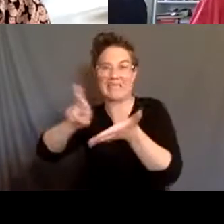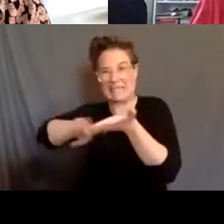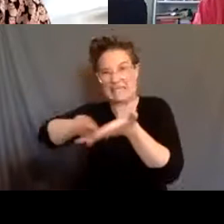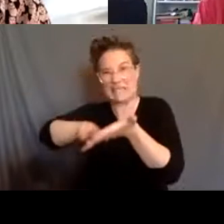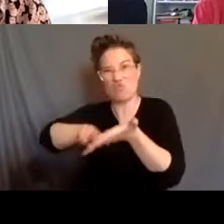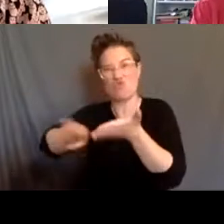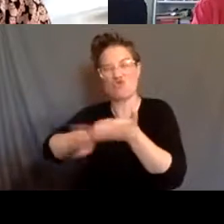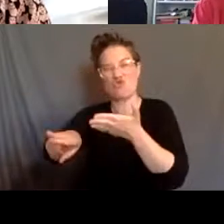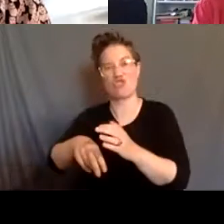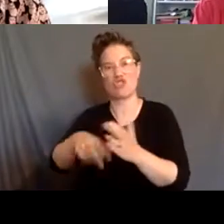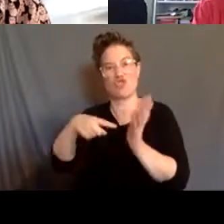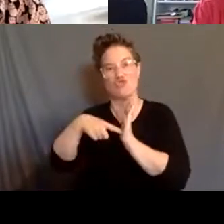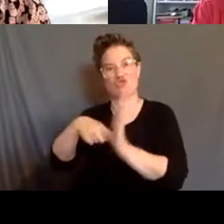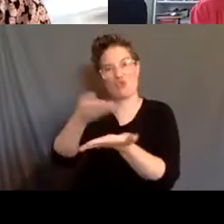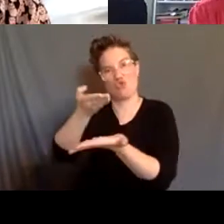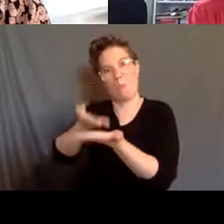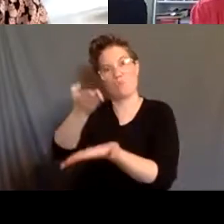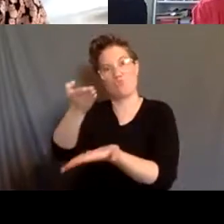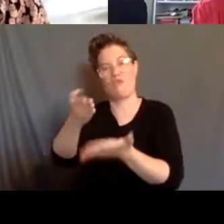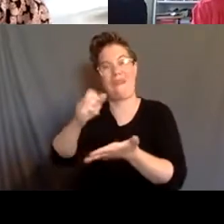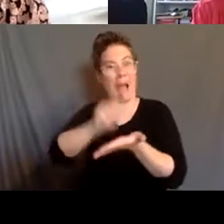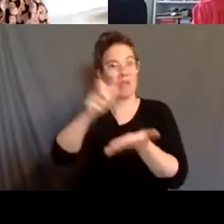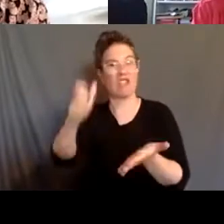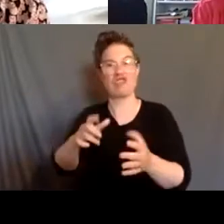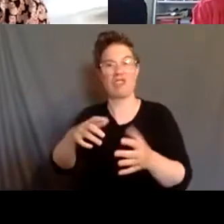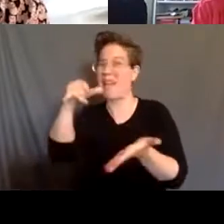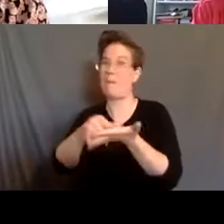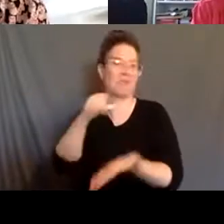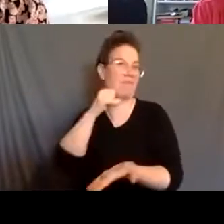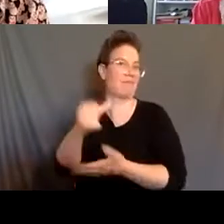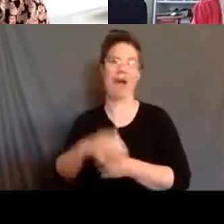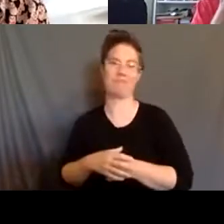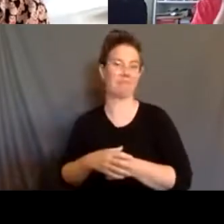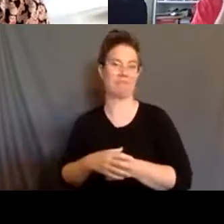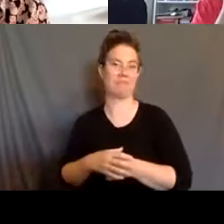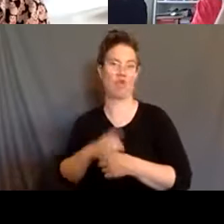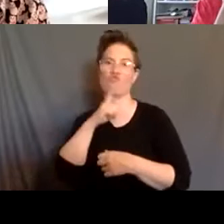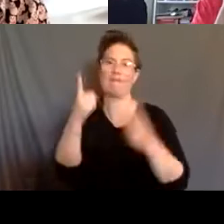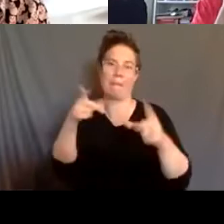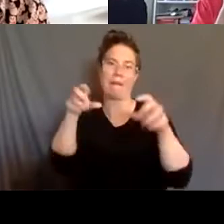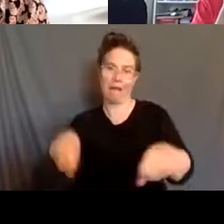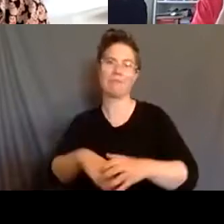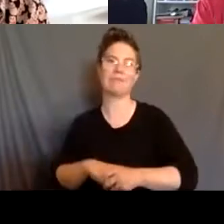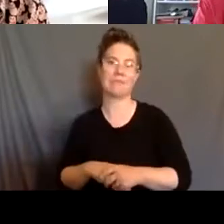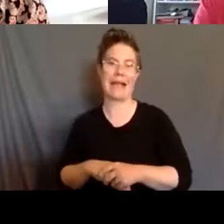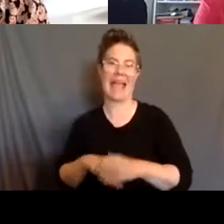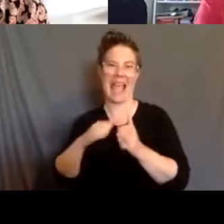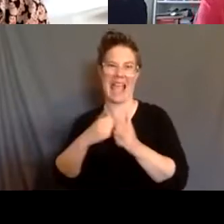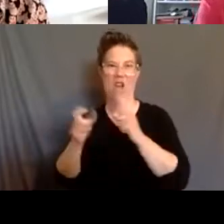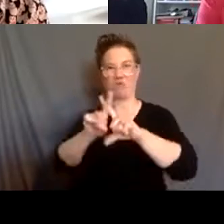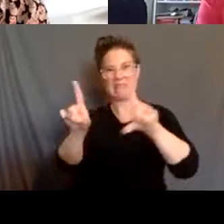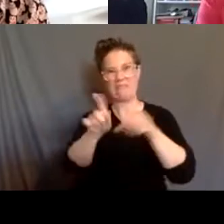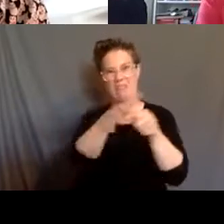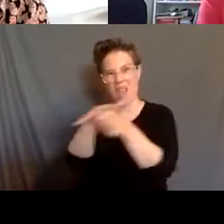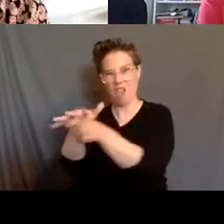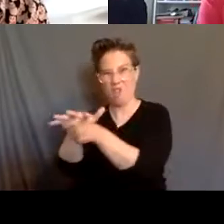is not an unattainable goal but rather a reality and how it plays out in different arenas areas